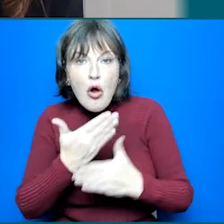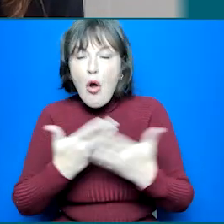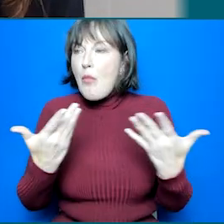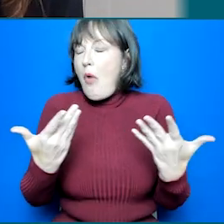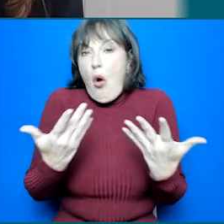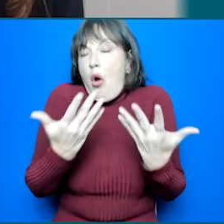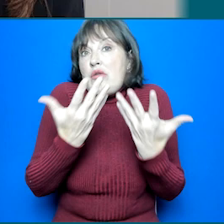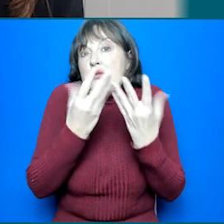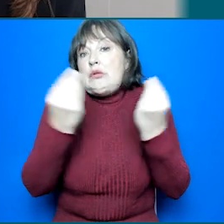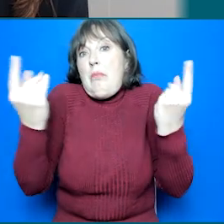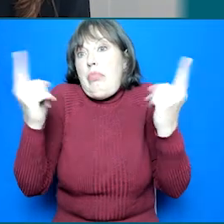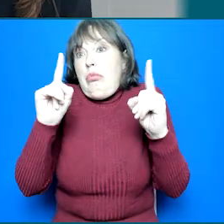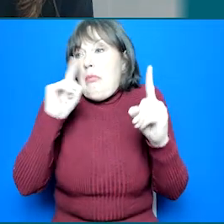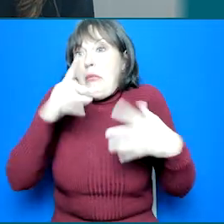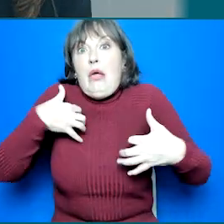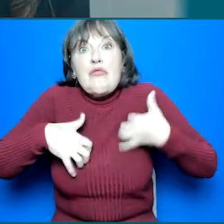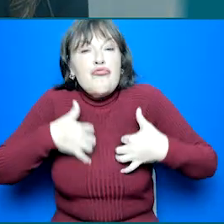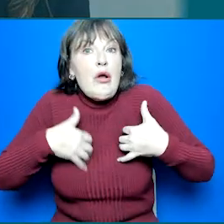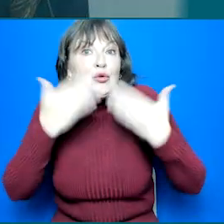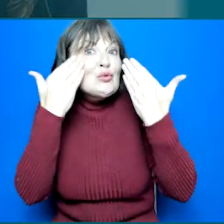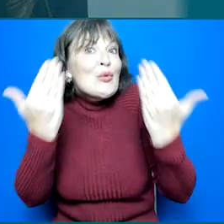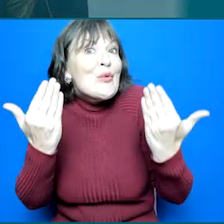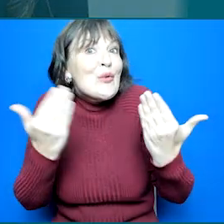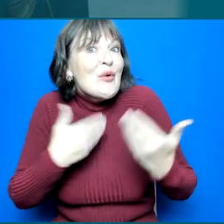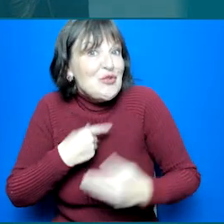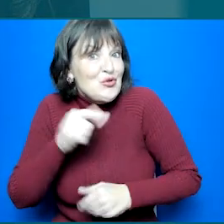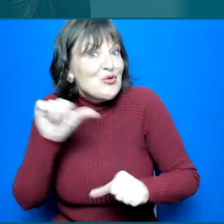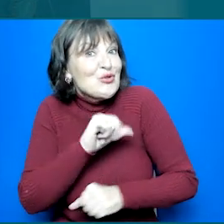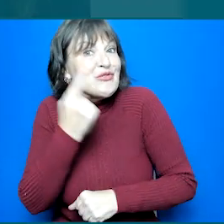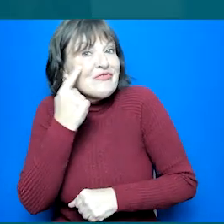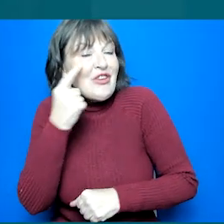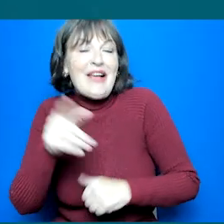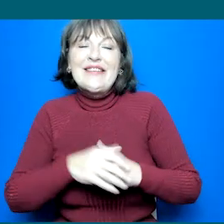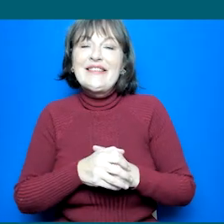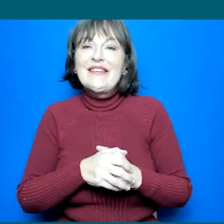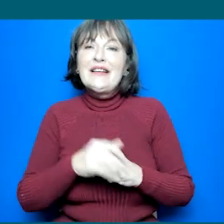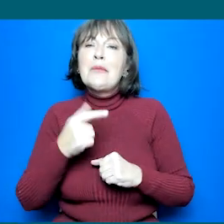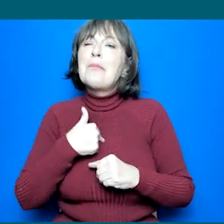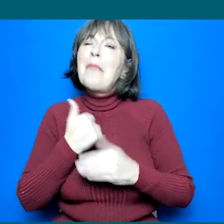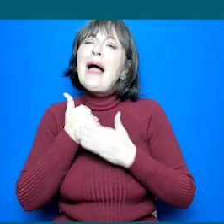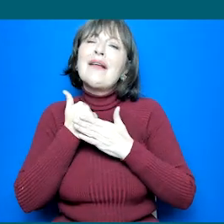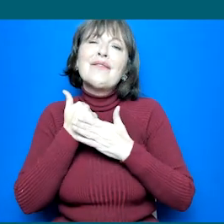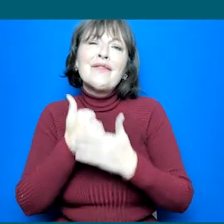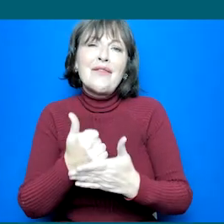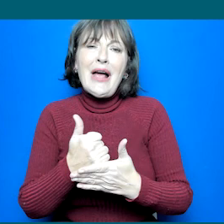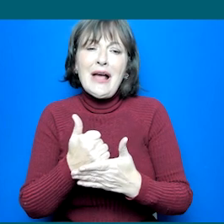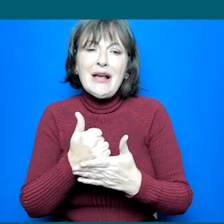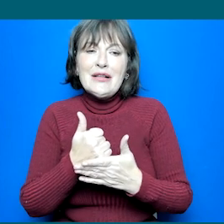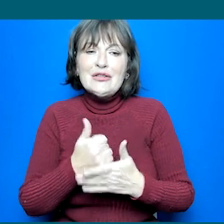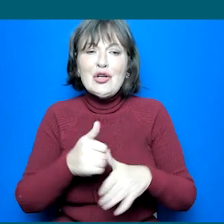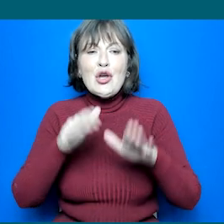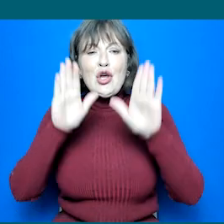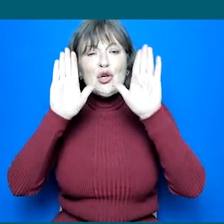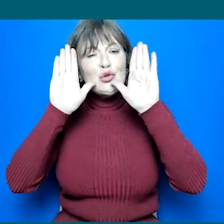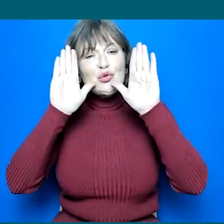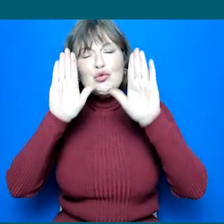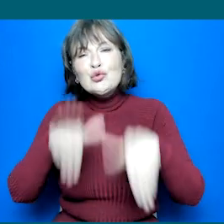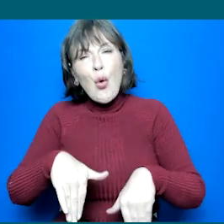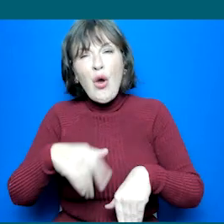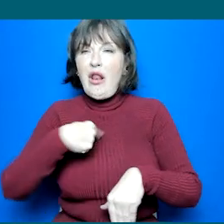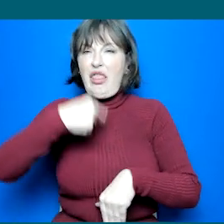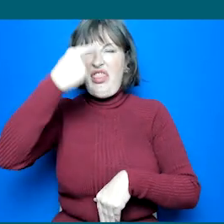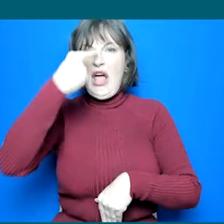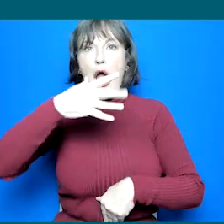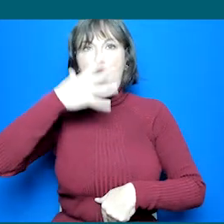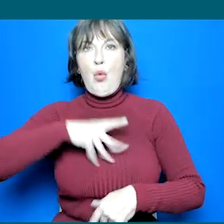something that you might develop an interest for. The advice I would give is to not try and narrow down your subjects based on a